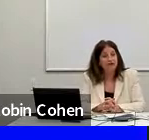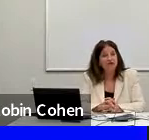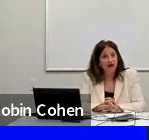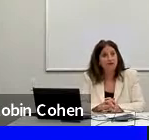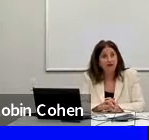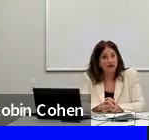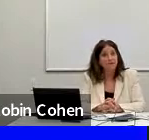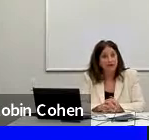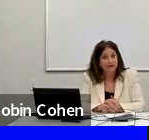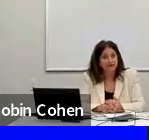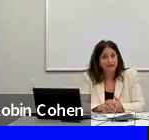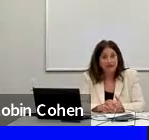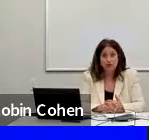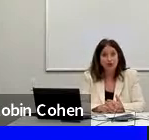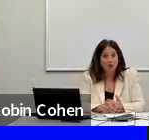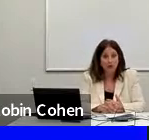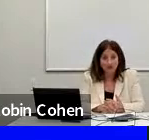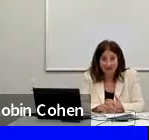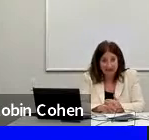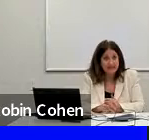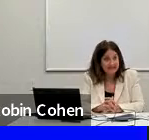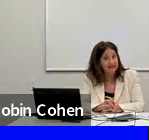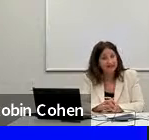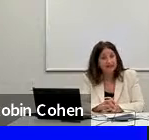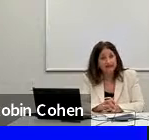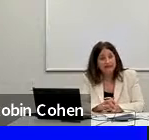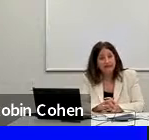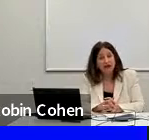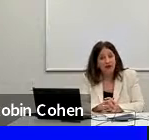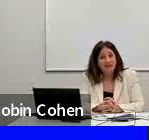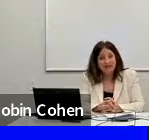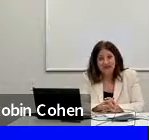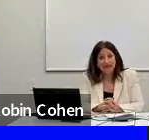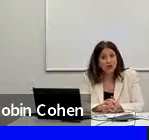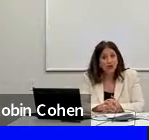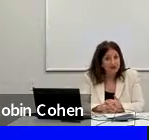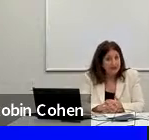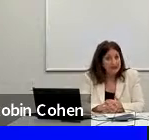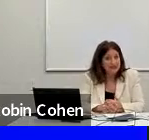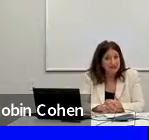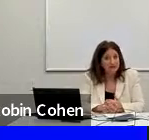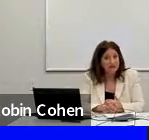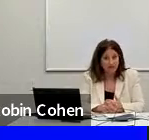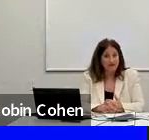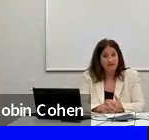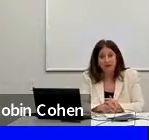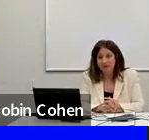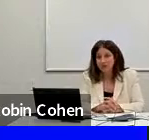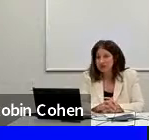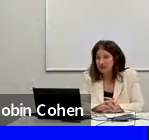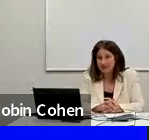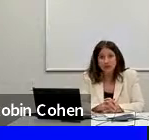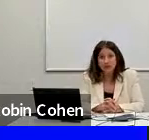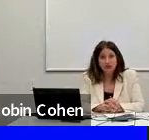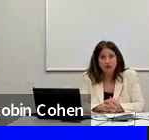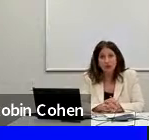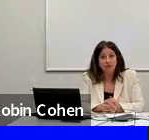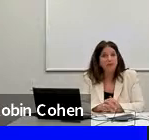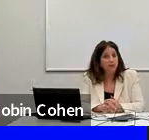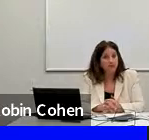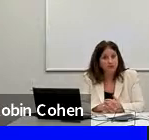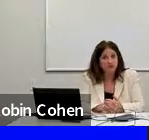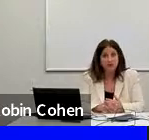of the of their company. And so what they did is they increased their female representation